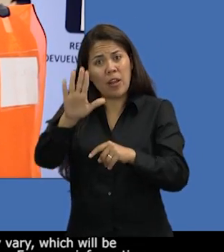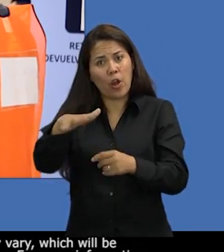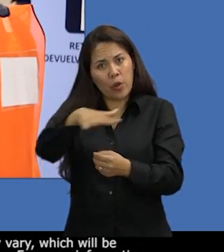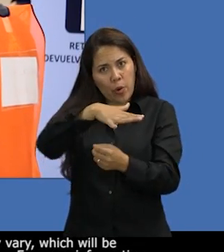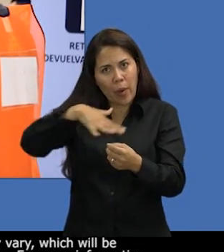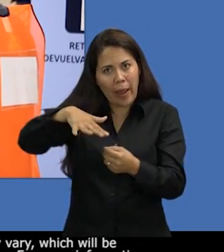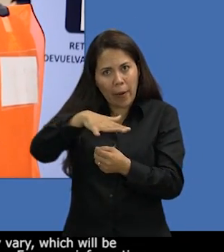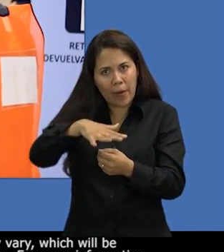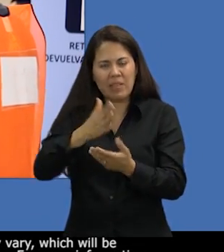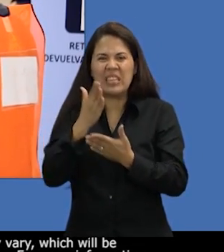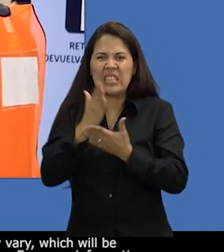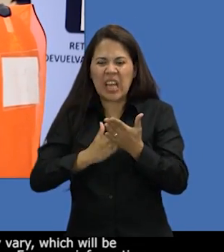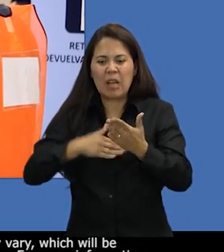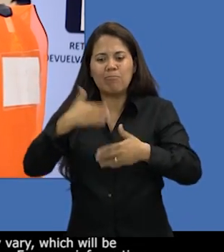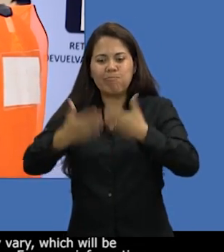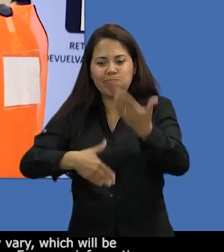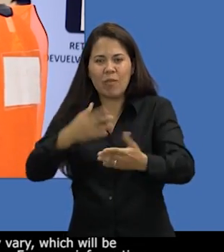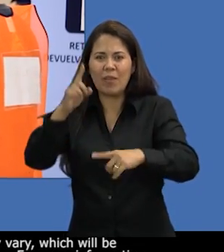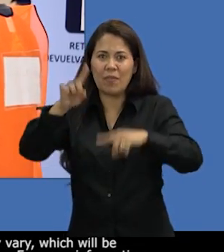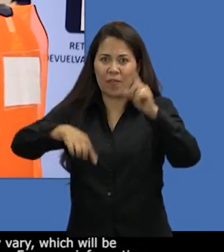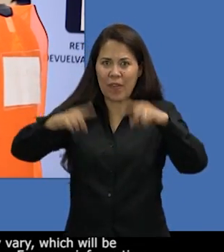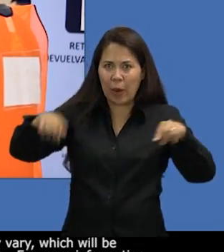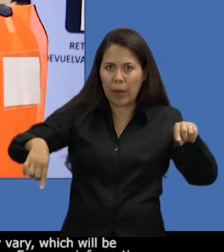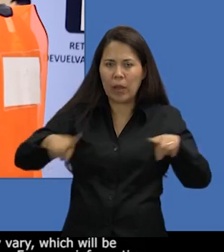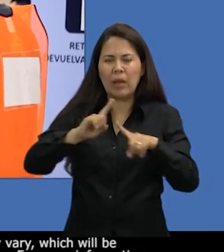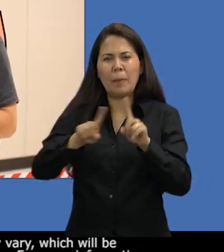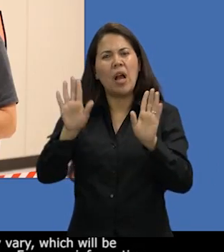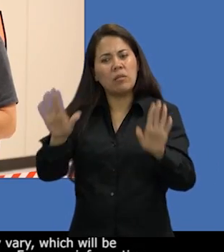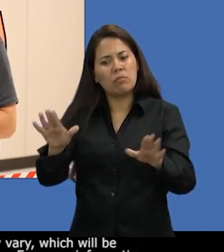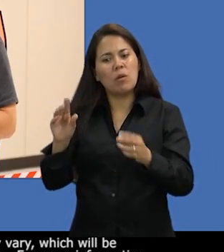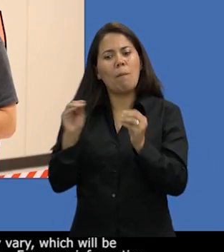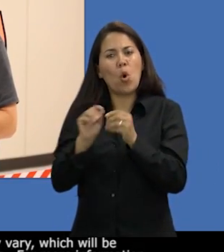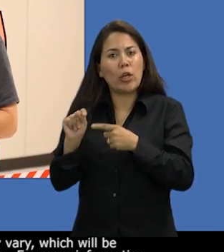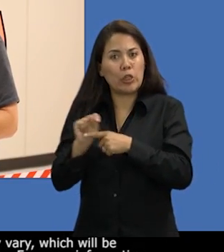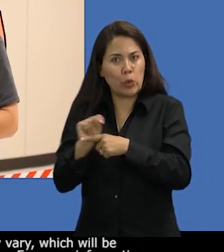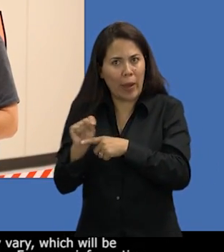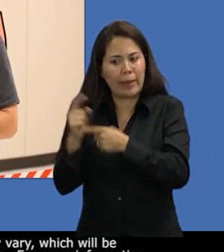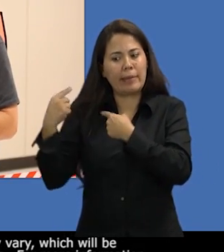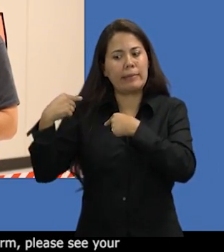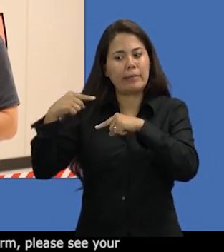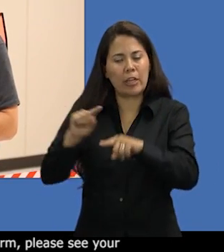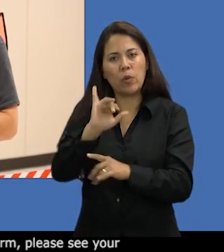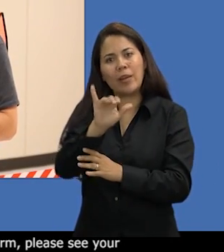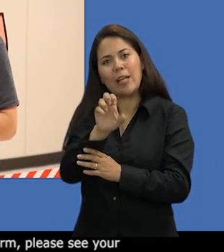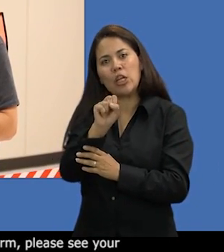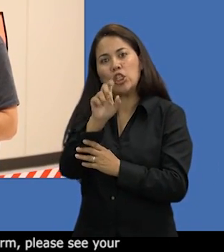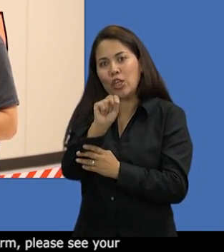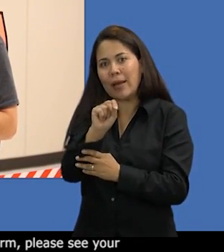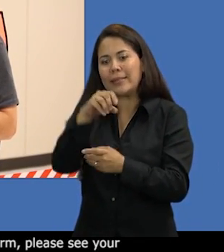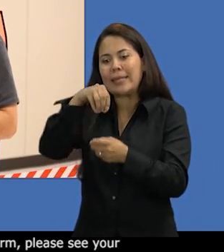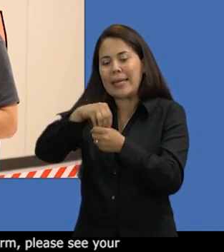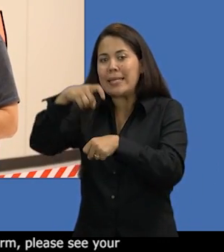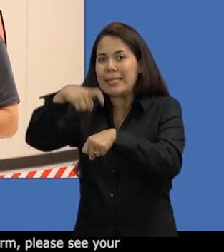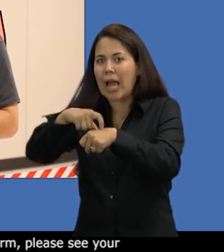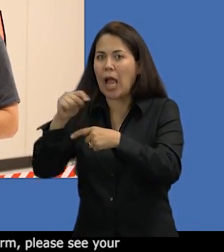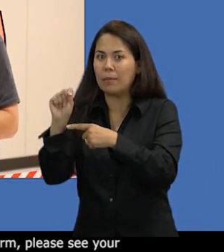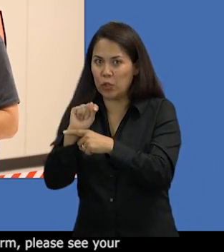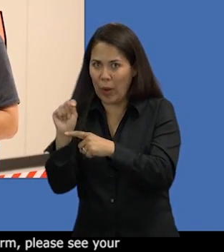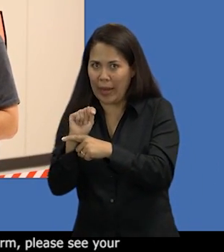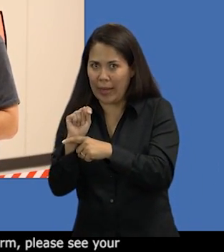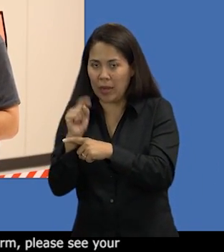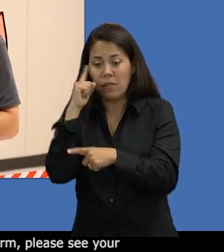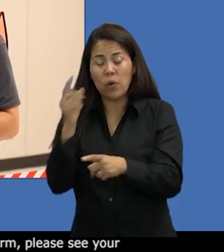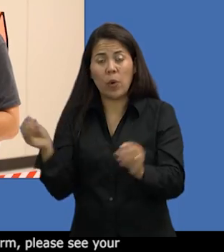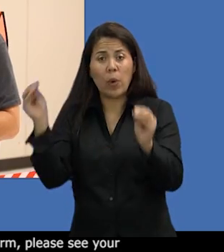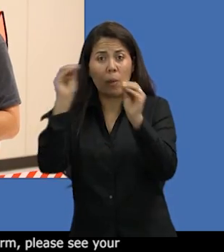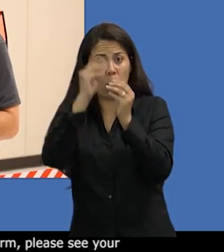you during your just-in-time training. For more information about this training or the medication